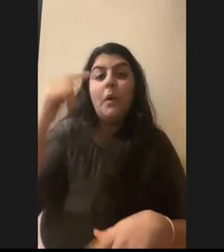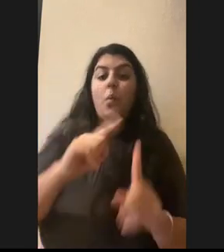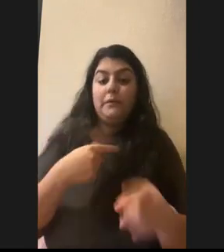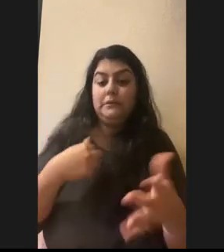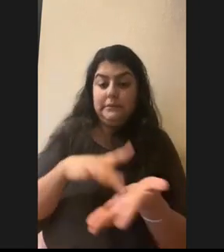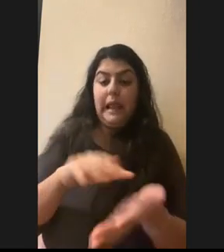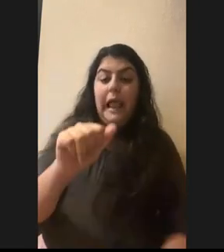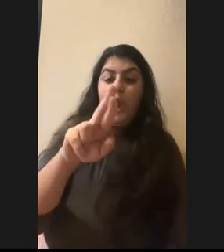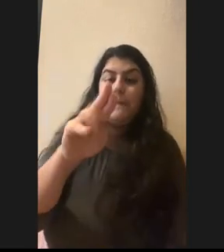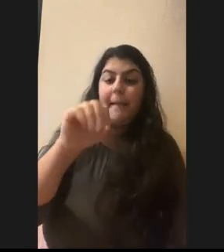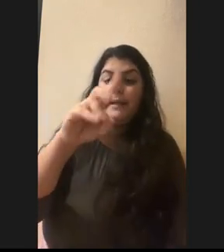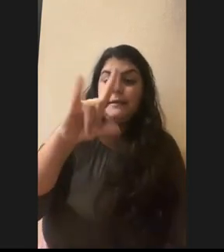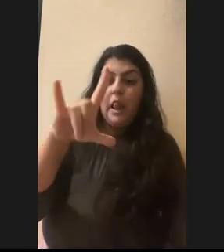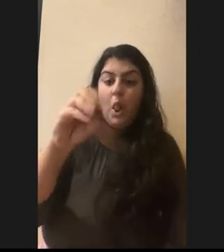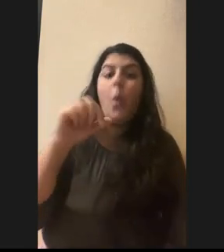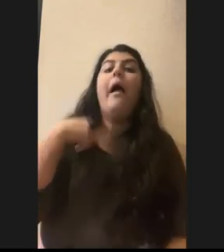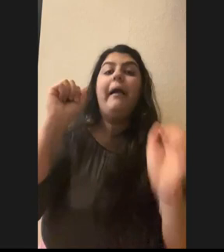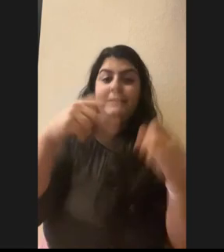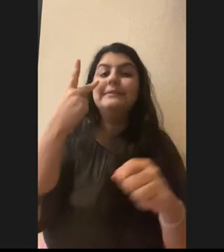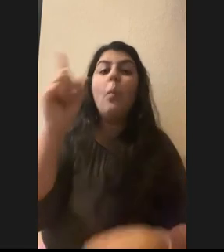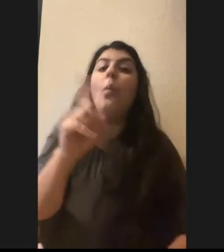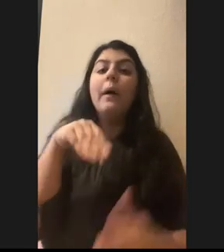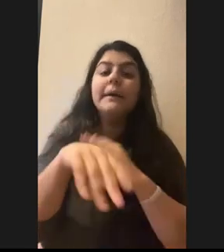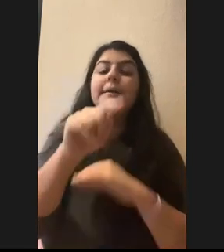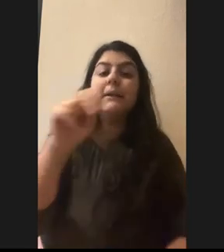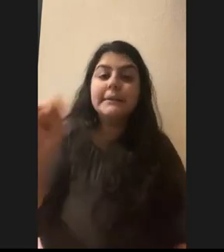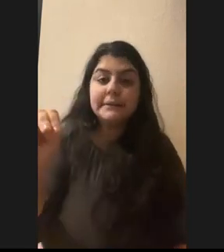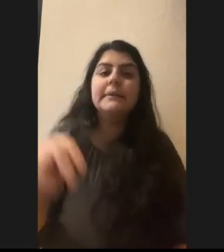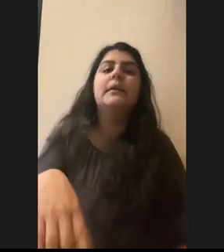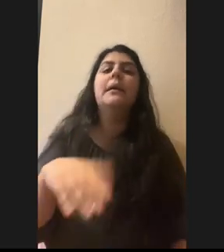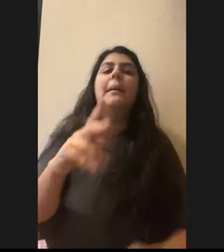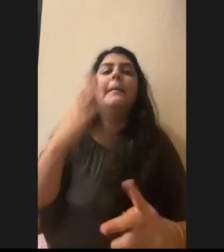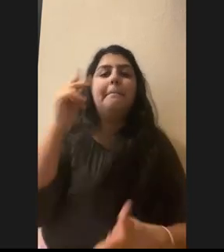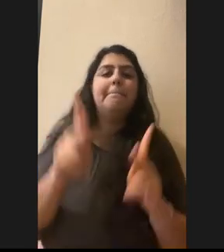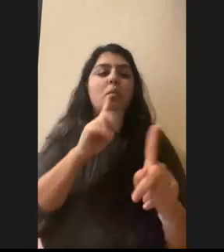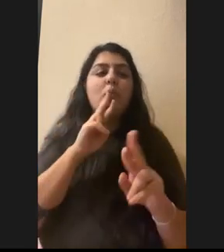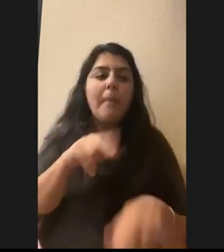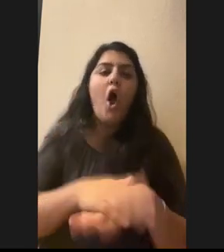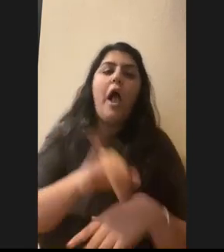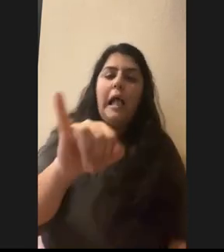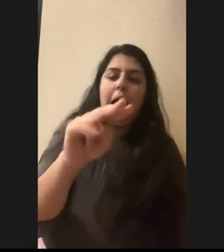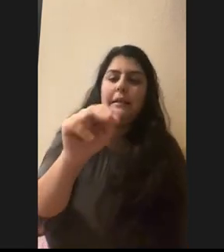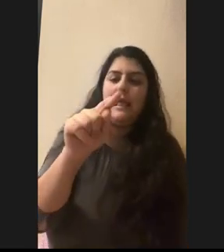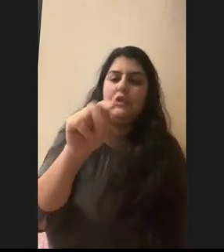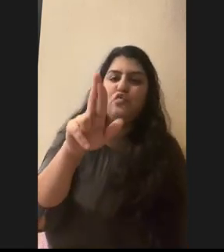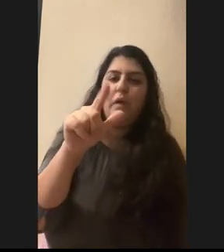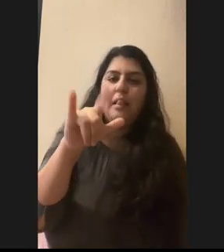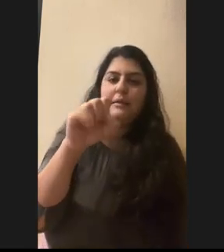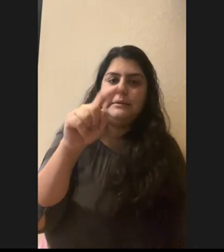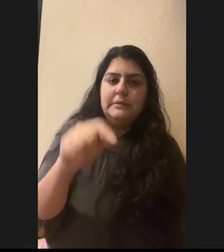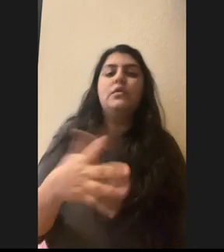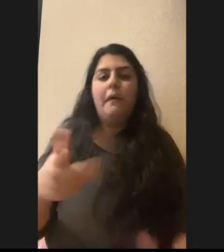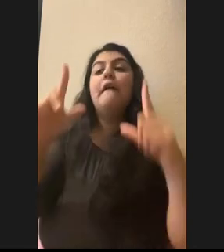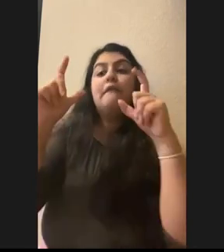I could see where they were in Tennessee from people's reports on iNaturalist. Um, so the photography helps biologists.